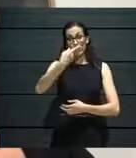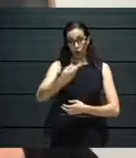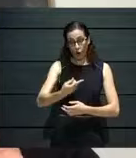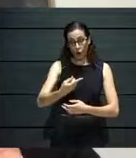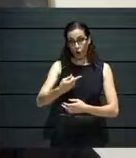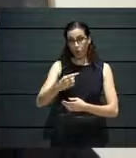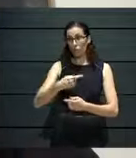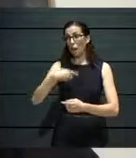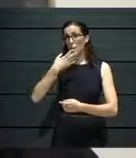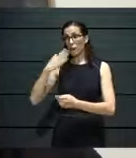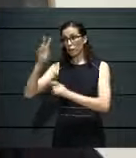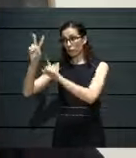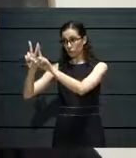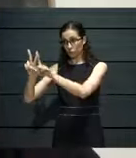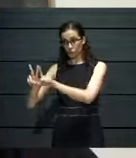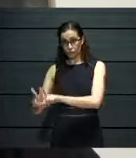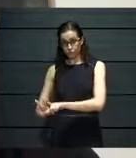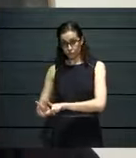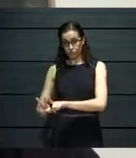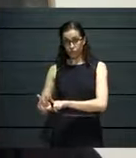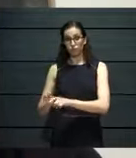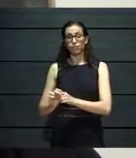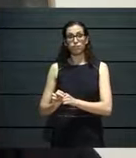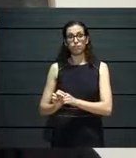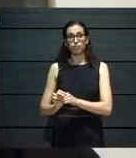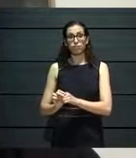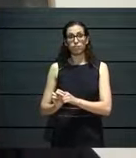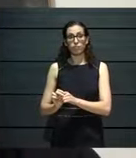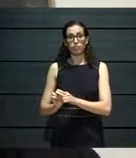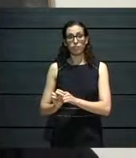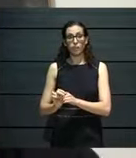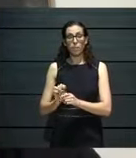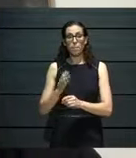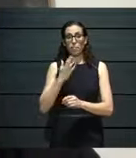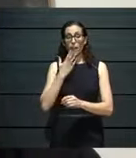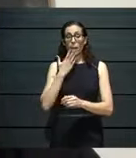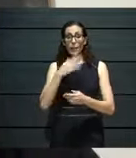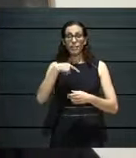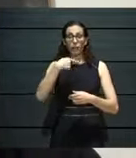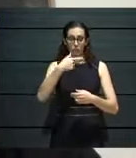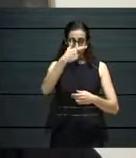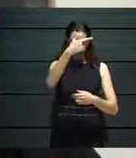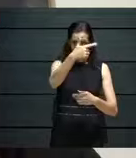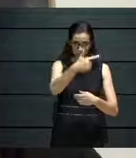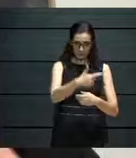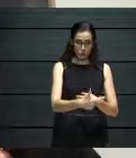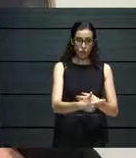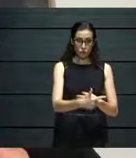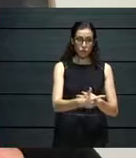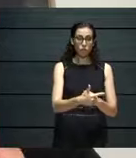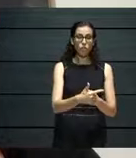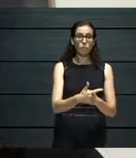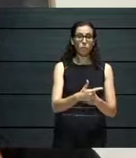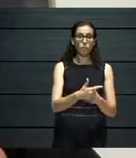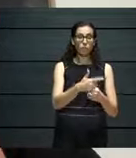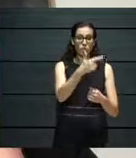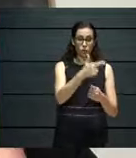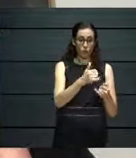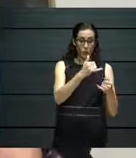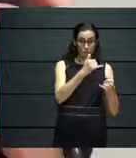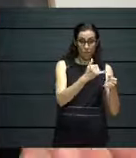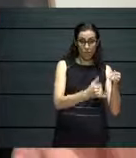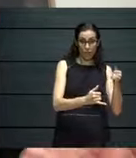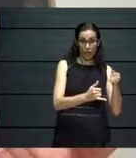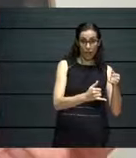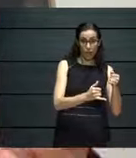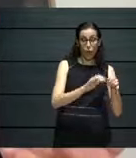the end of the twelve, sorry, at the end of the seven months, when we launch the final work, all the works will be